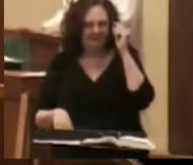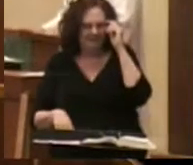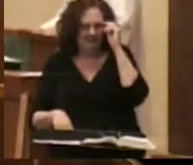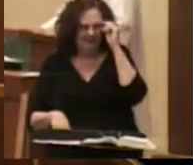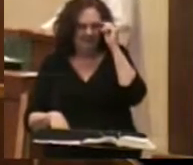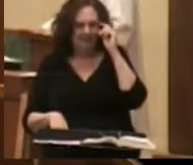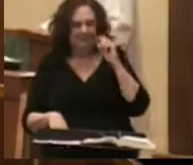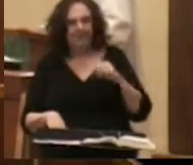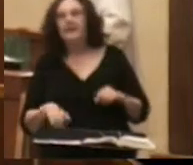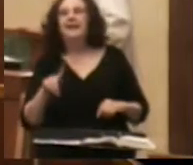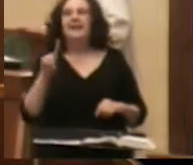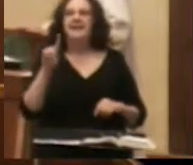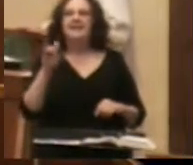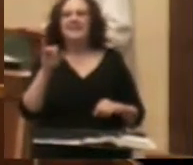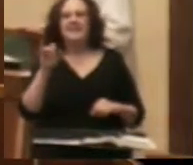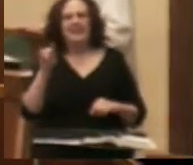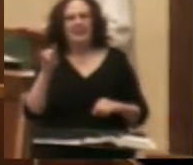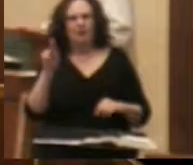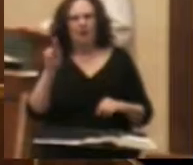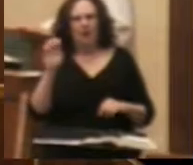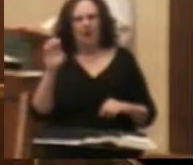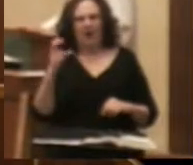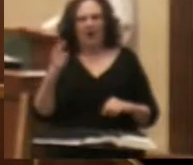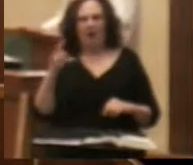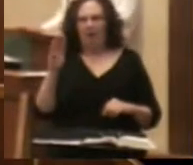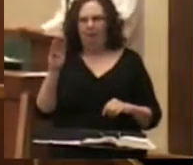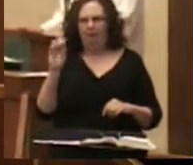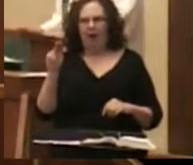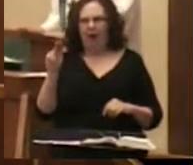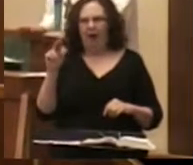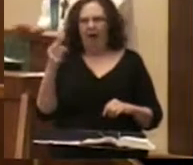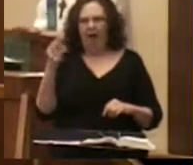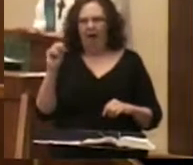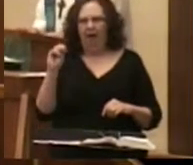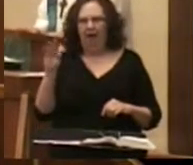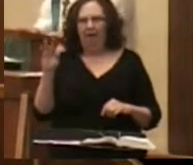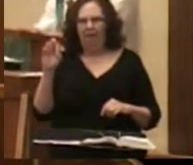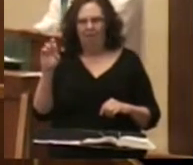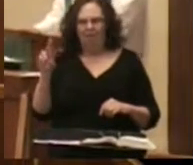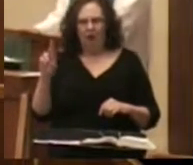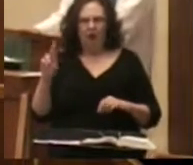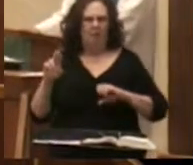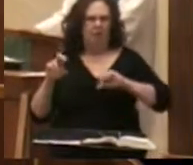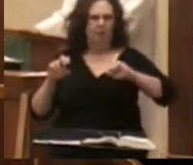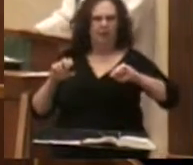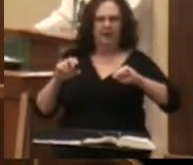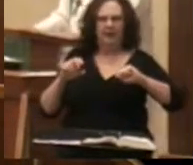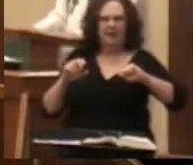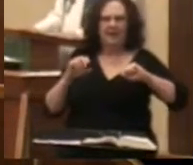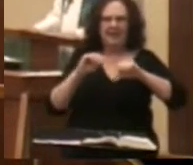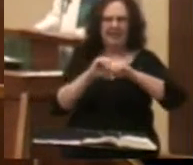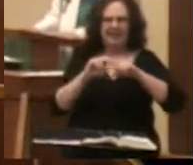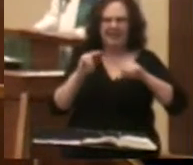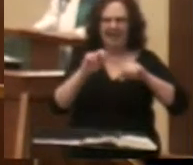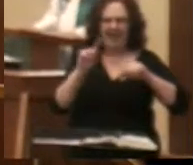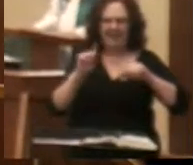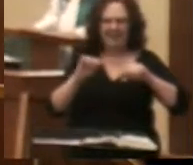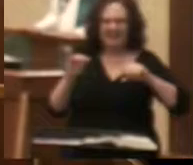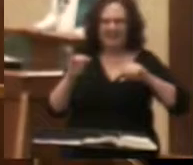Dietrich Bonhoeffer, the well-known Lutheran pastor and resistance leader in Nazi Germany, wrote this.